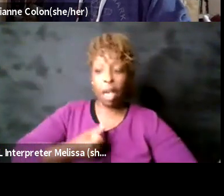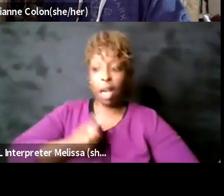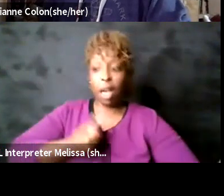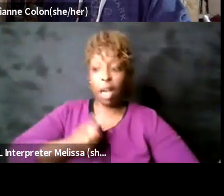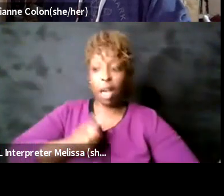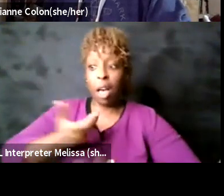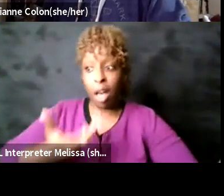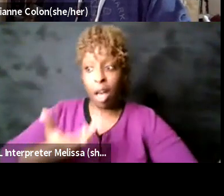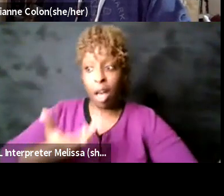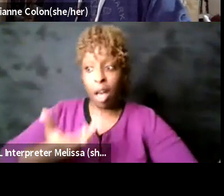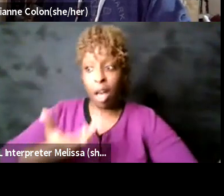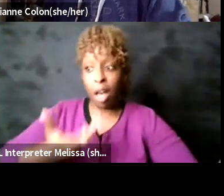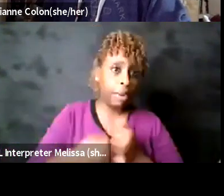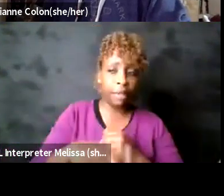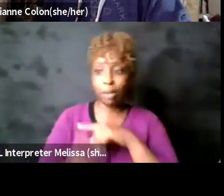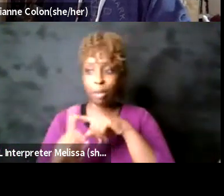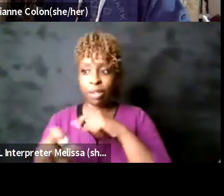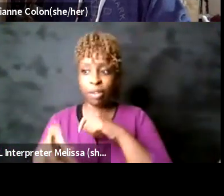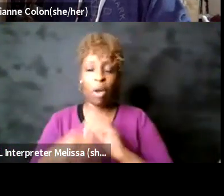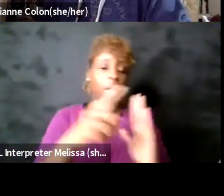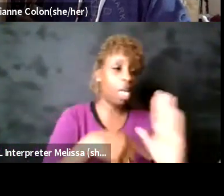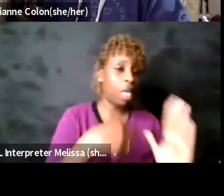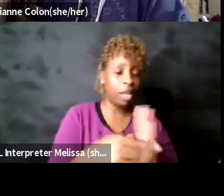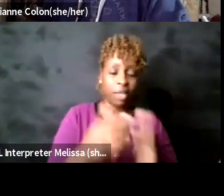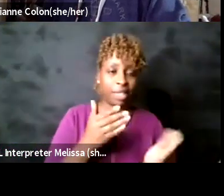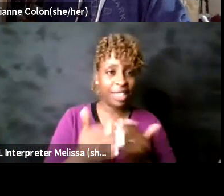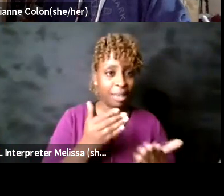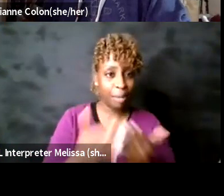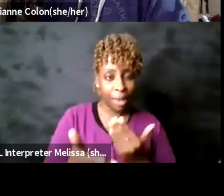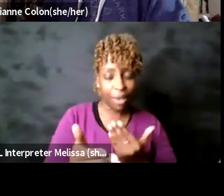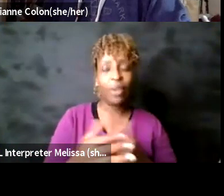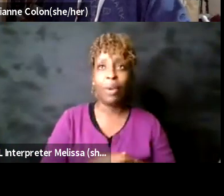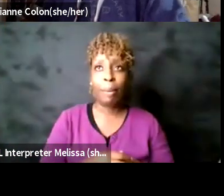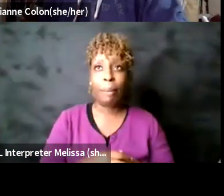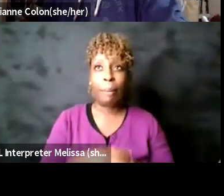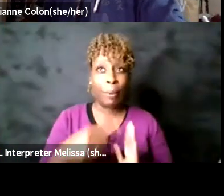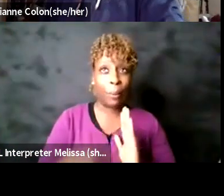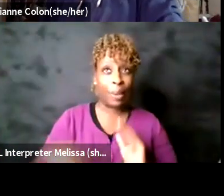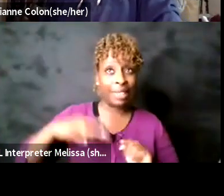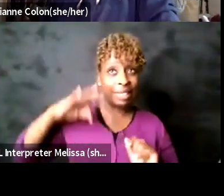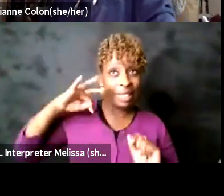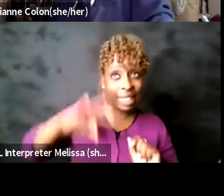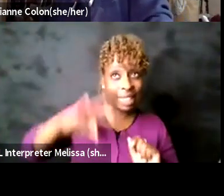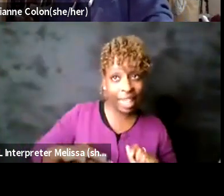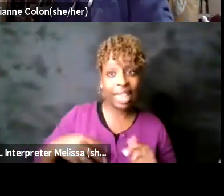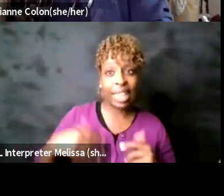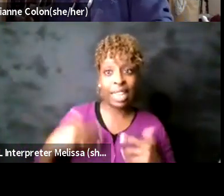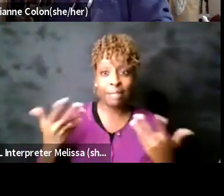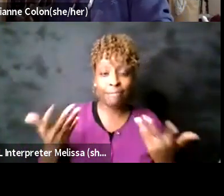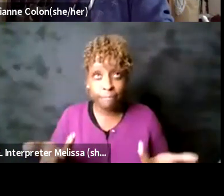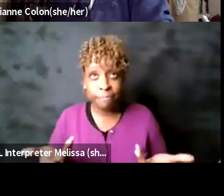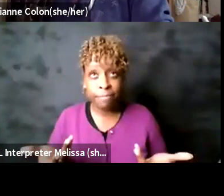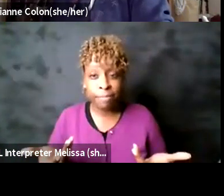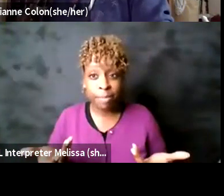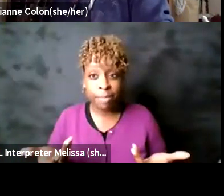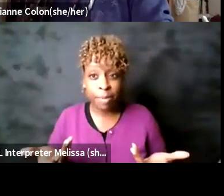or critical uh what is gained by having that happen in that moment um so